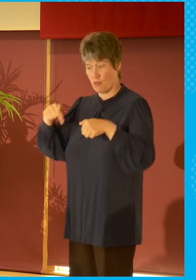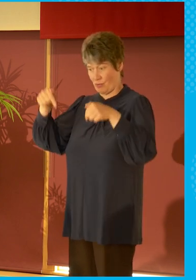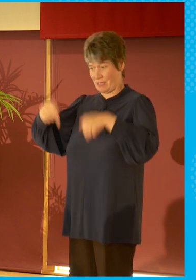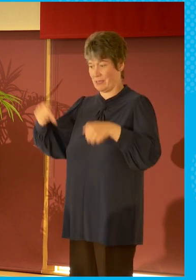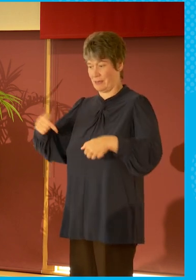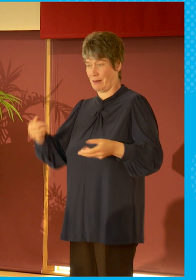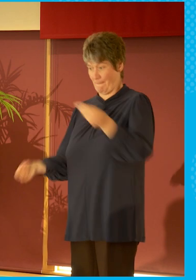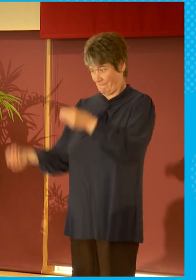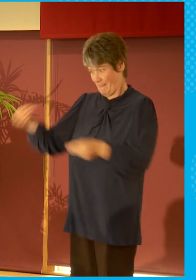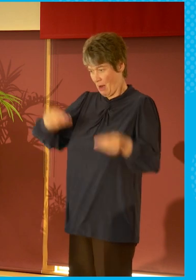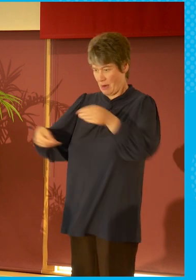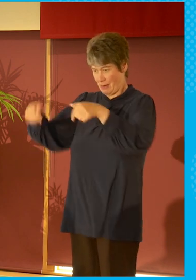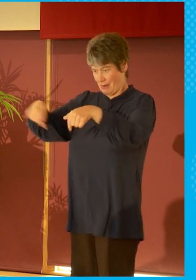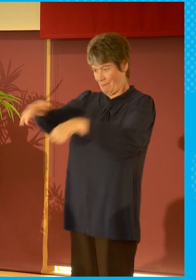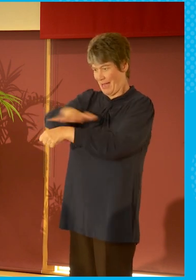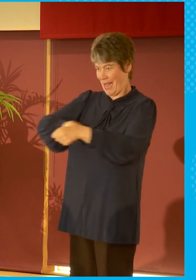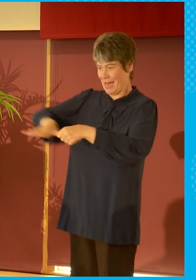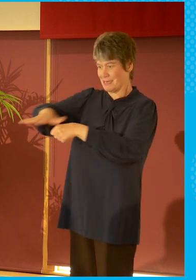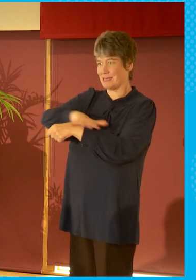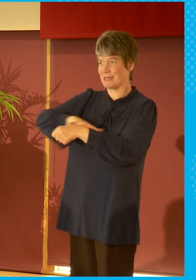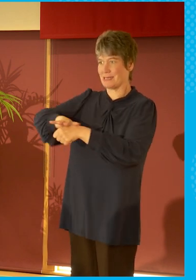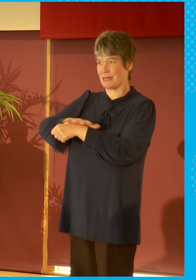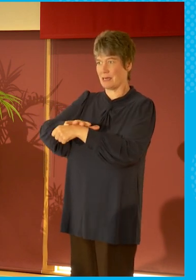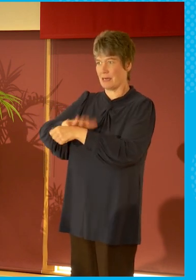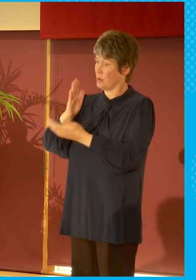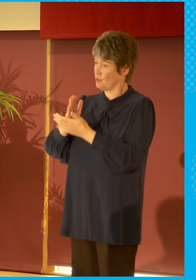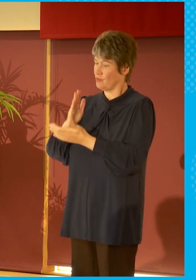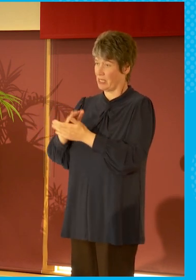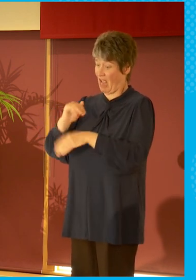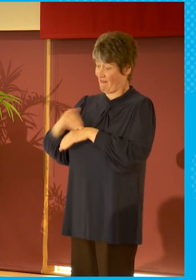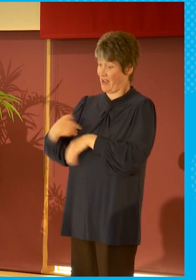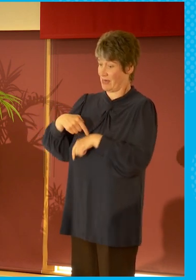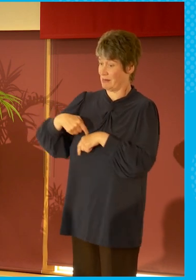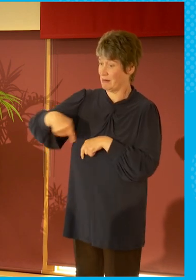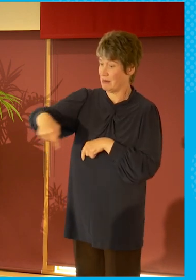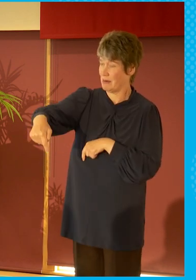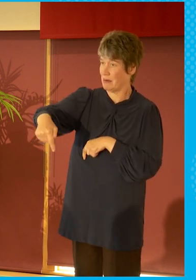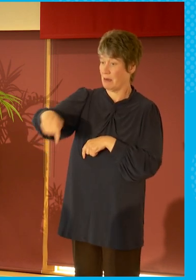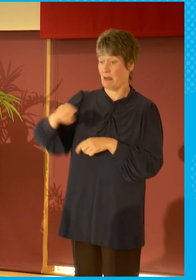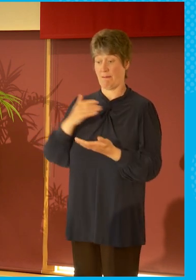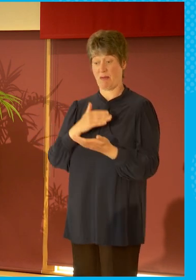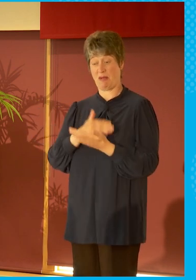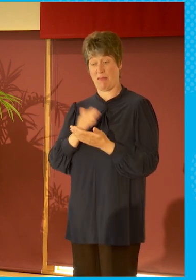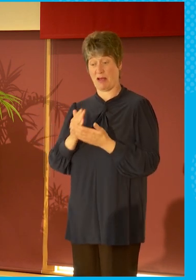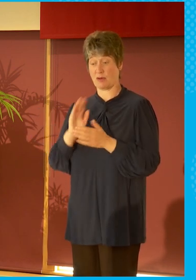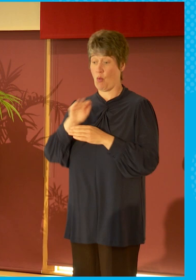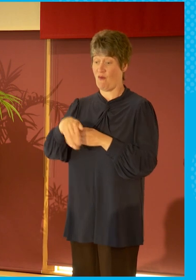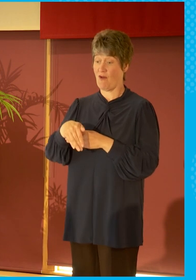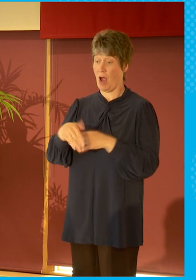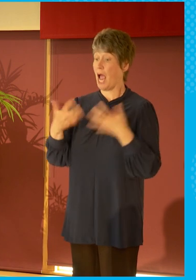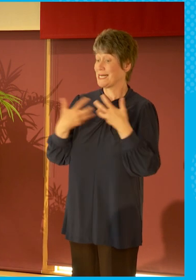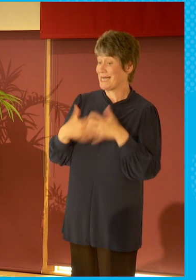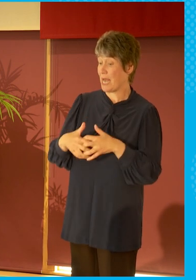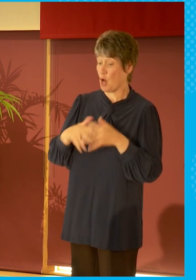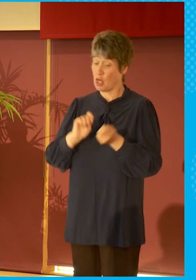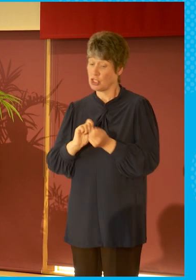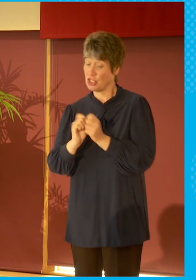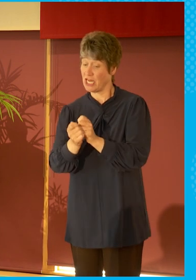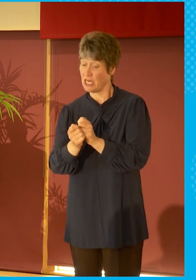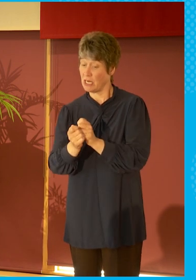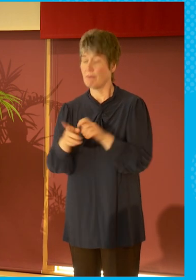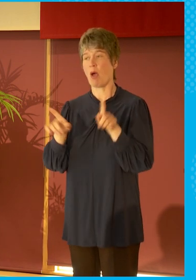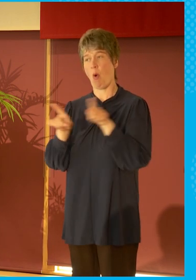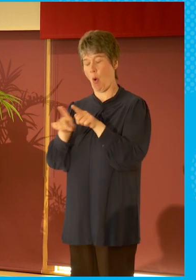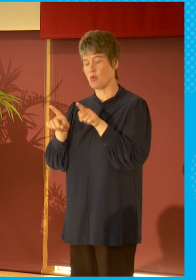driving the situation we're in now, which is partly due to technological change, but also due